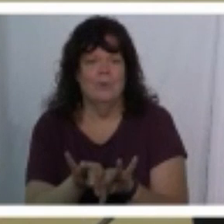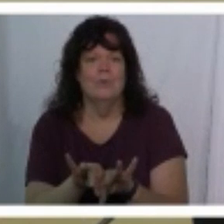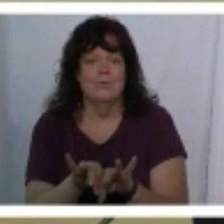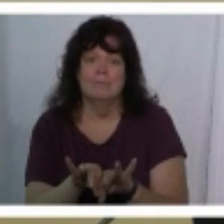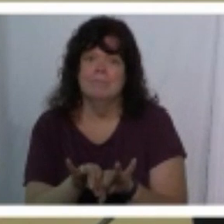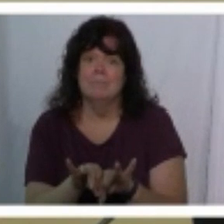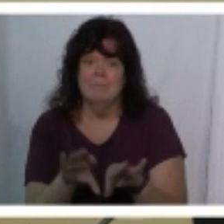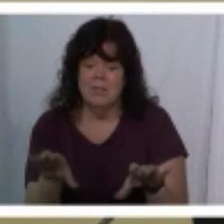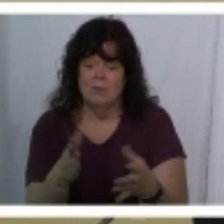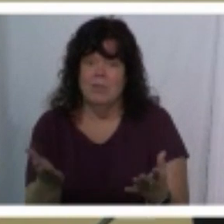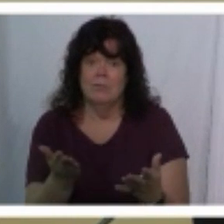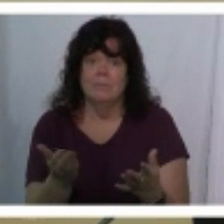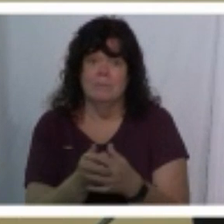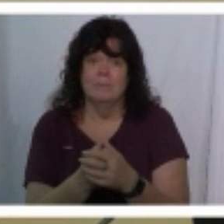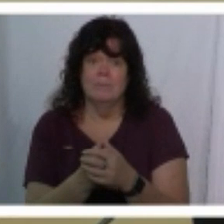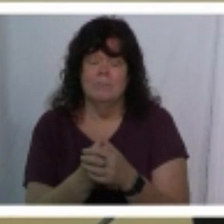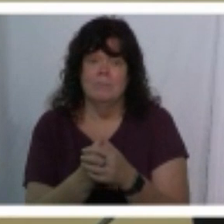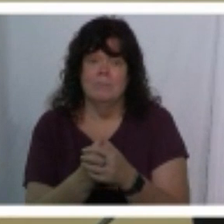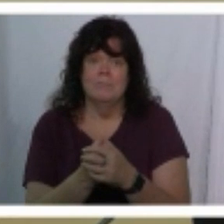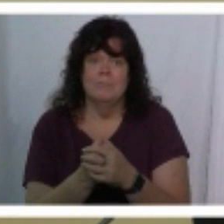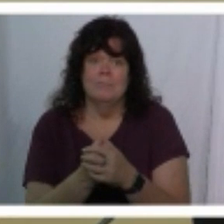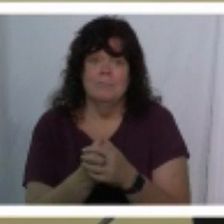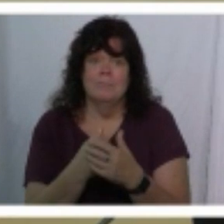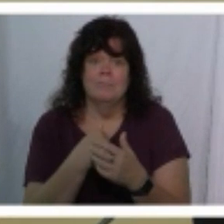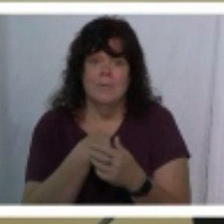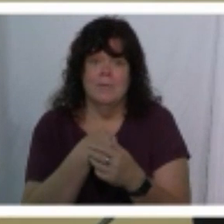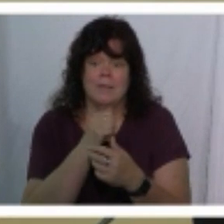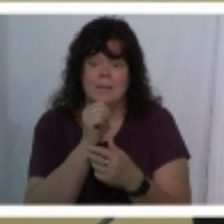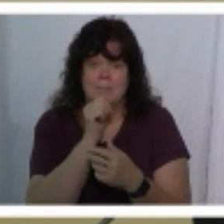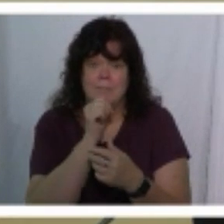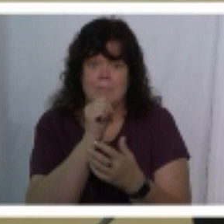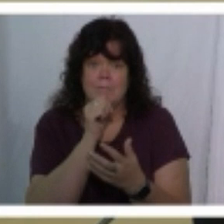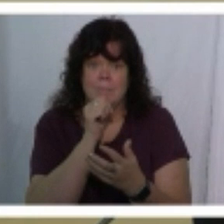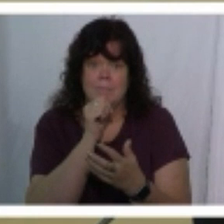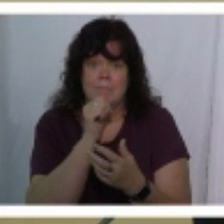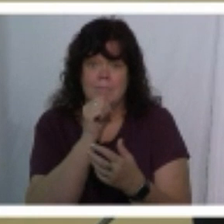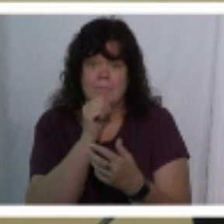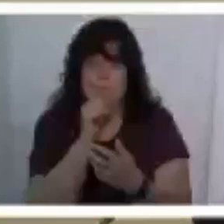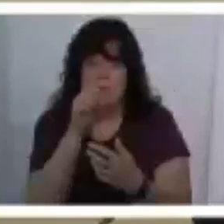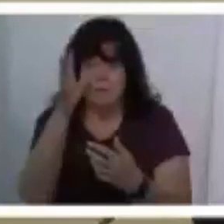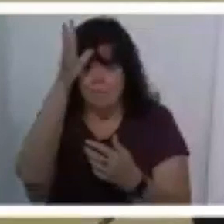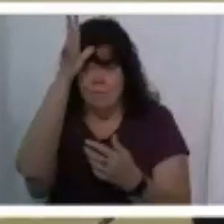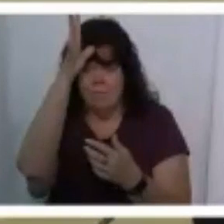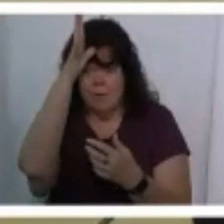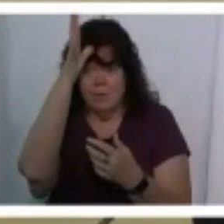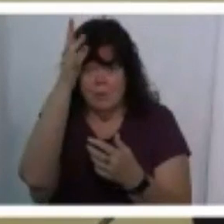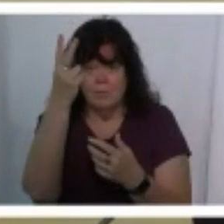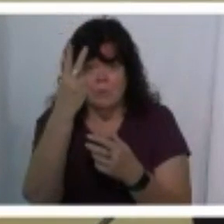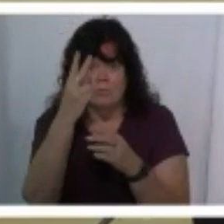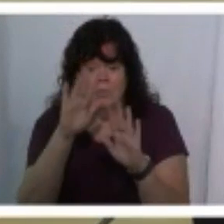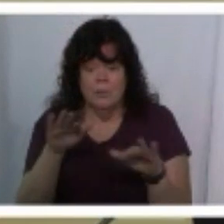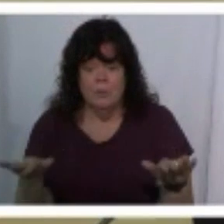um i am uh father to children that pronouns